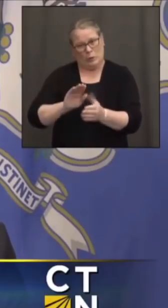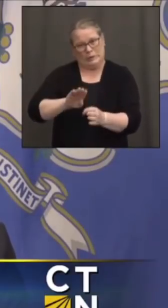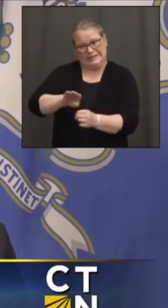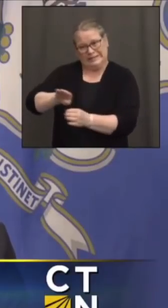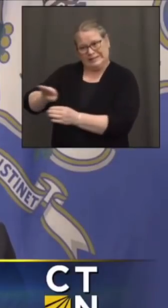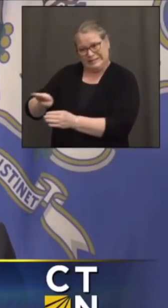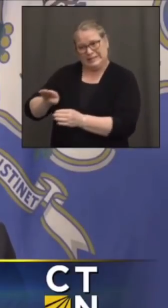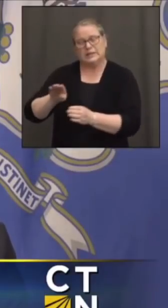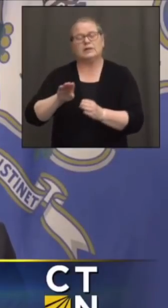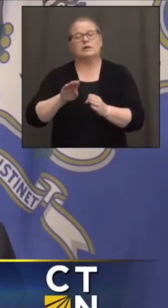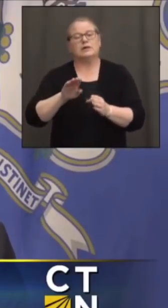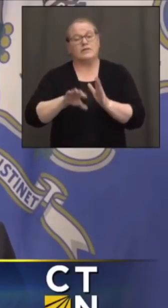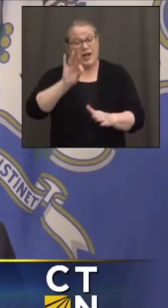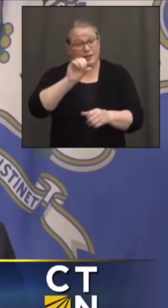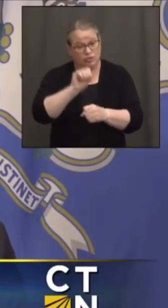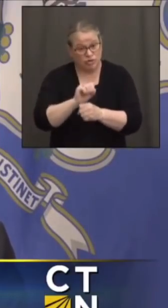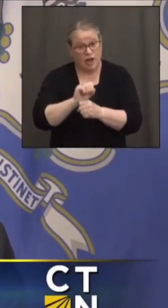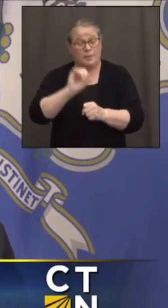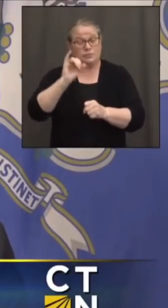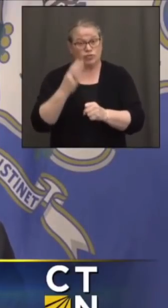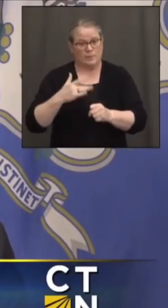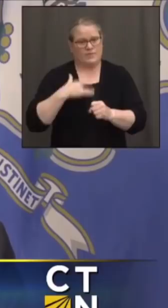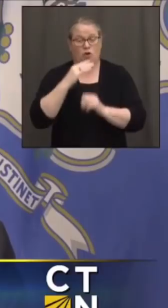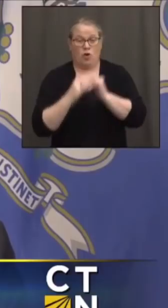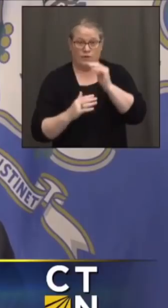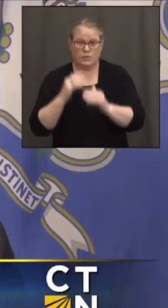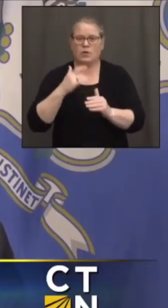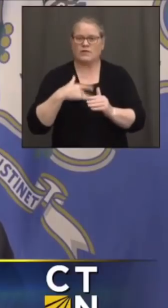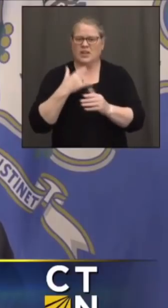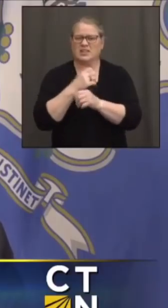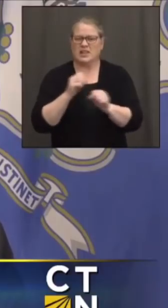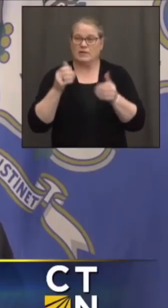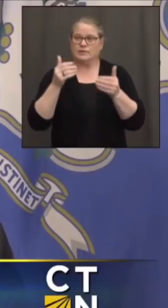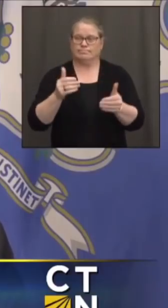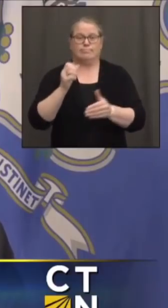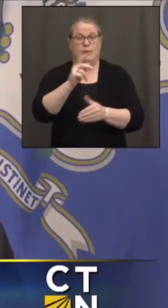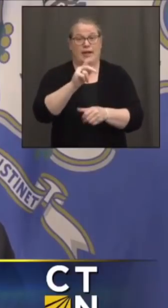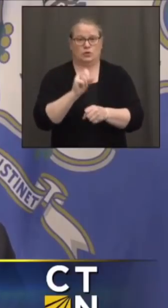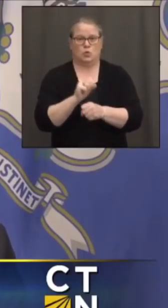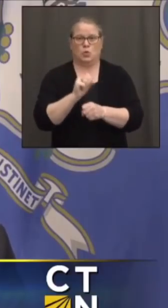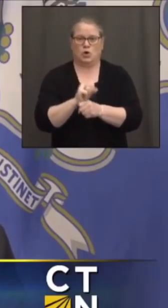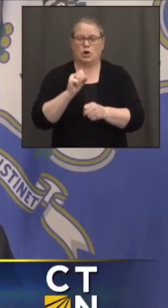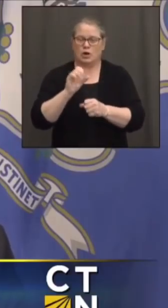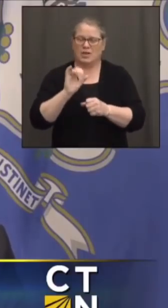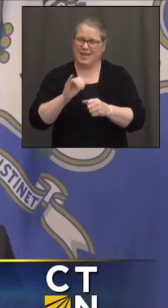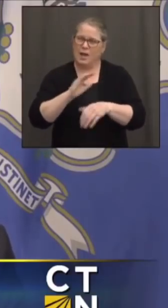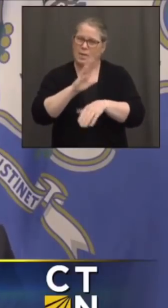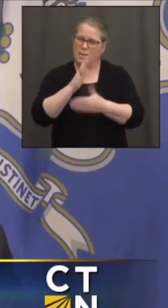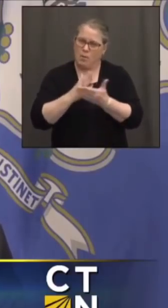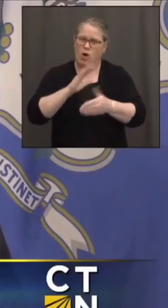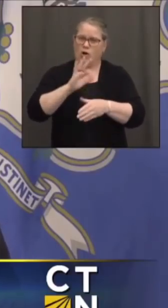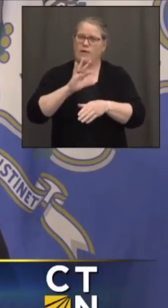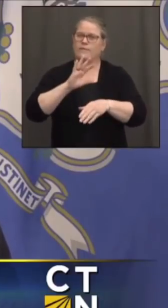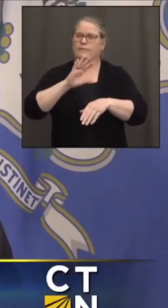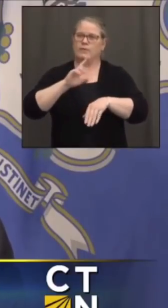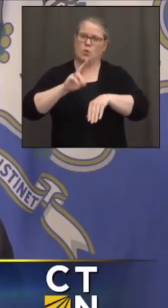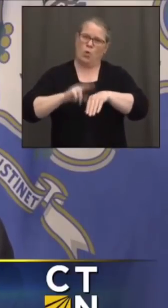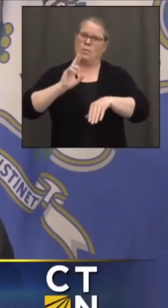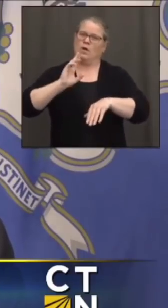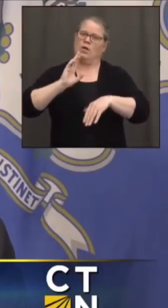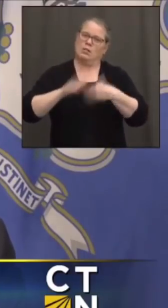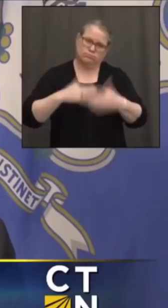job is making you feel comfortable, that it's safe to get back to work. So let me give you an update on where we are on infections and